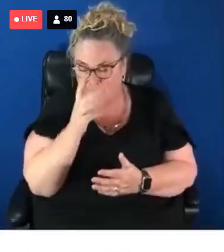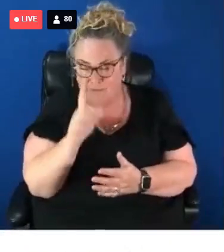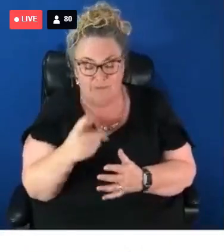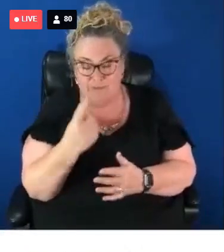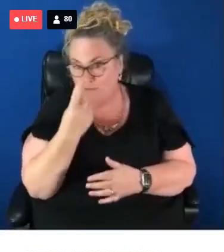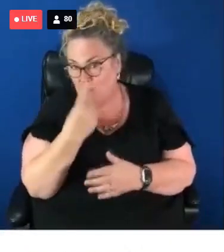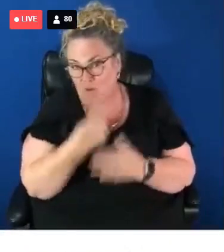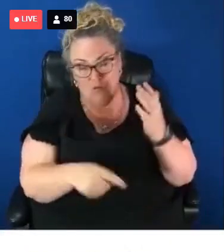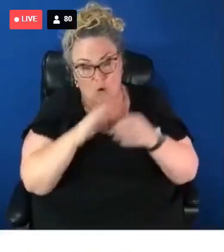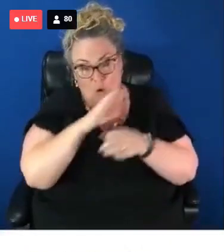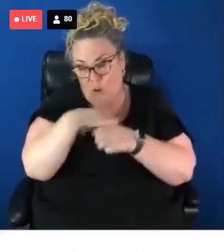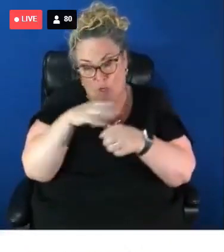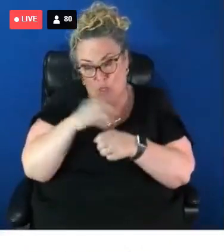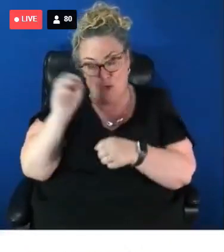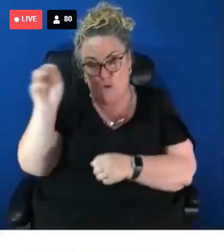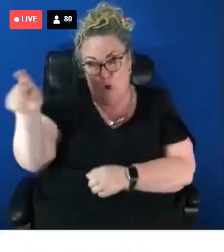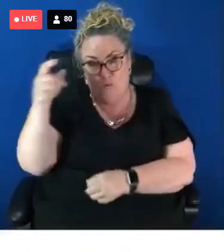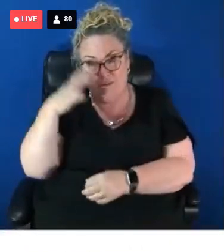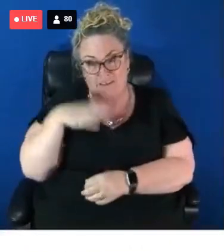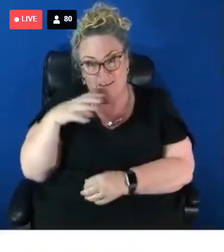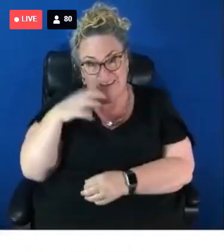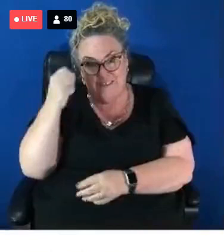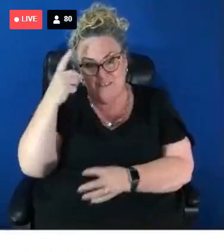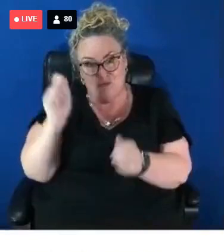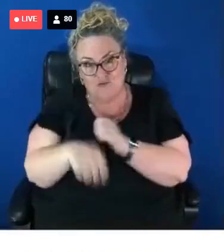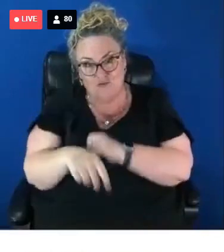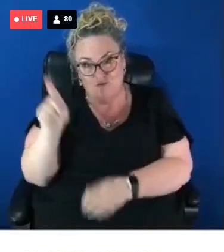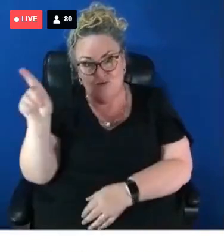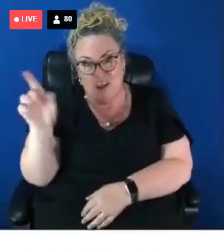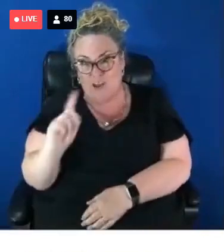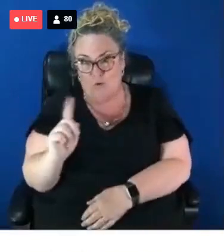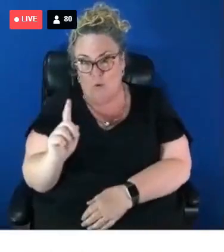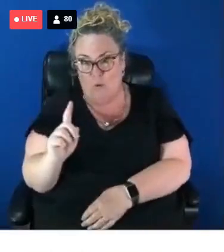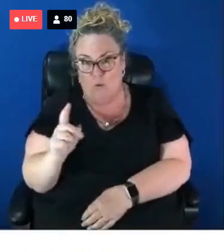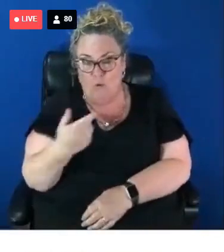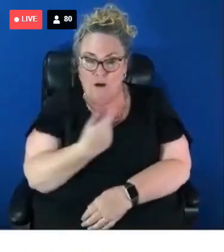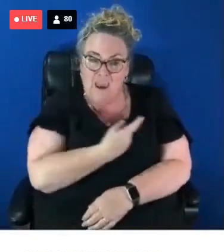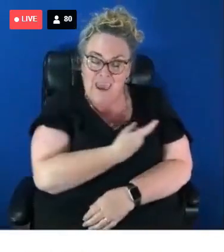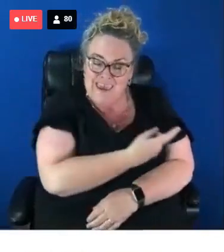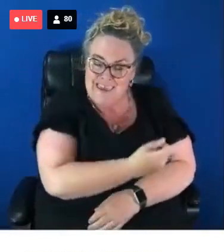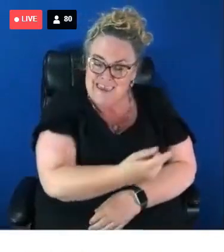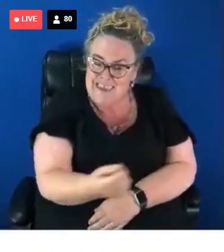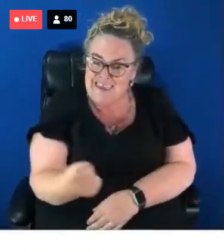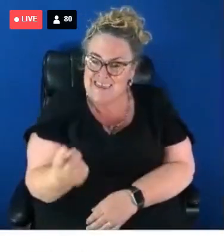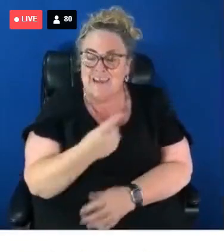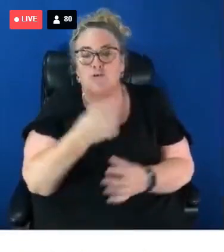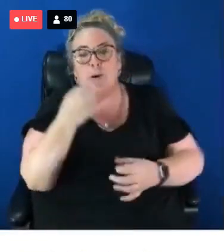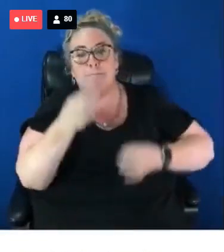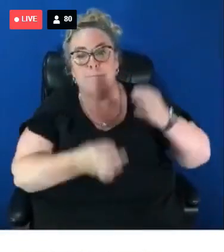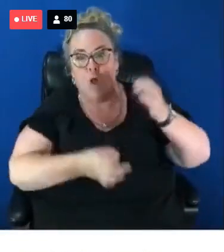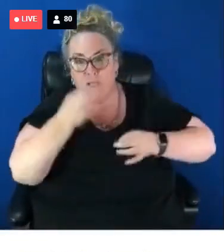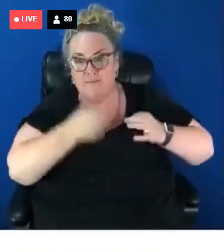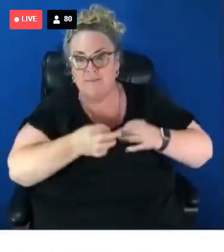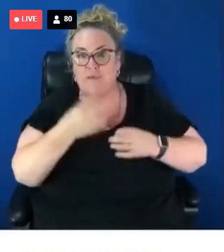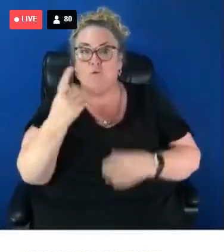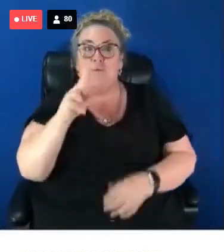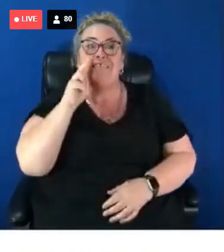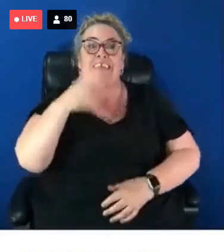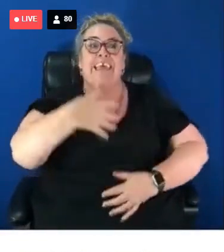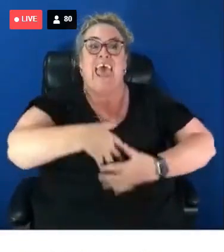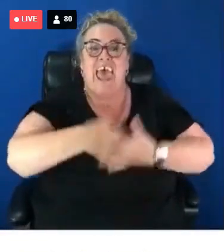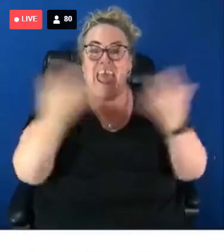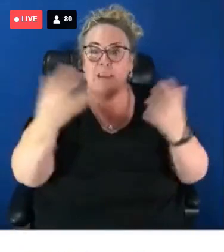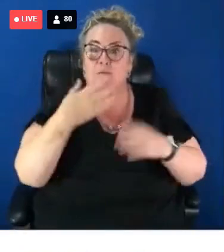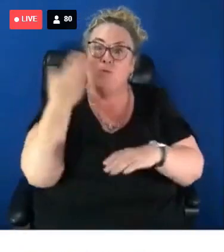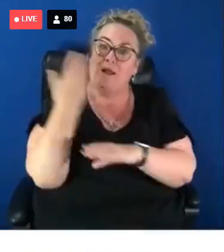Tories that need to wake up and smell a coffee on this. Every single politician who sees anyone who claims benefits